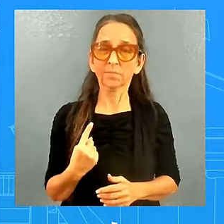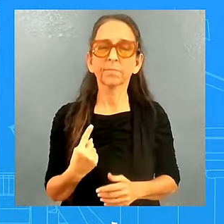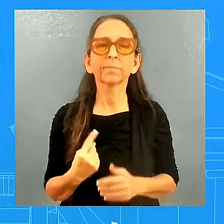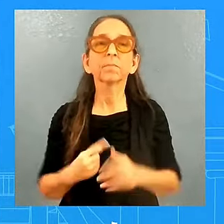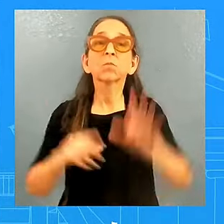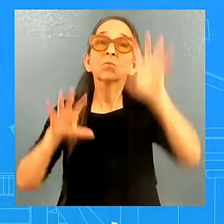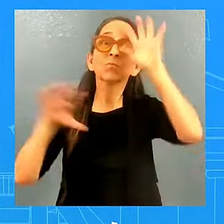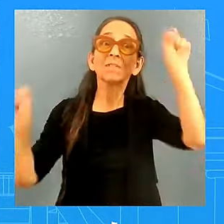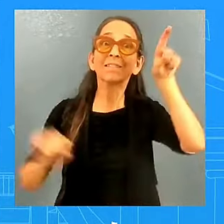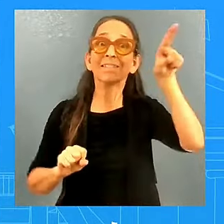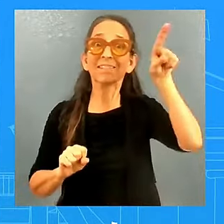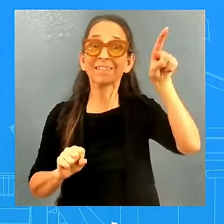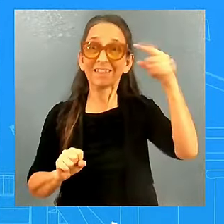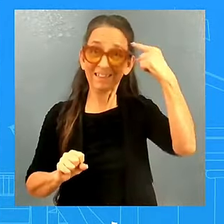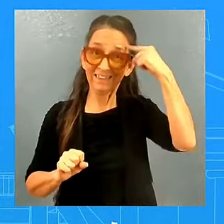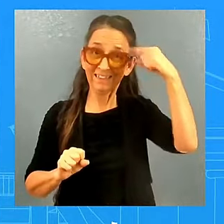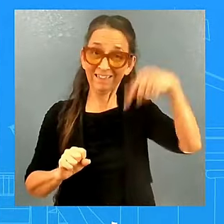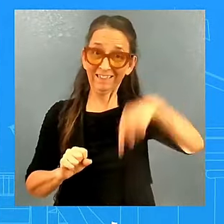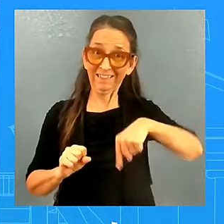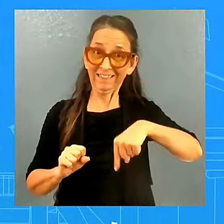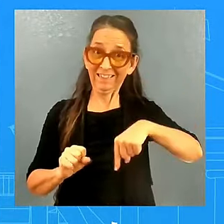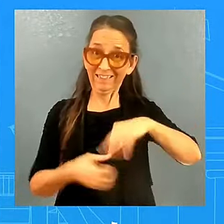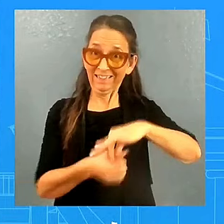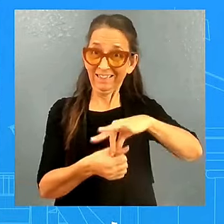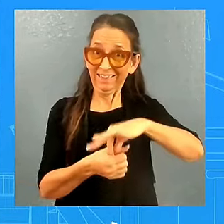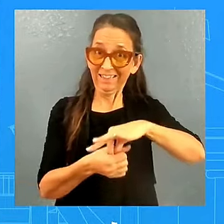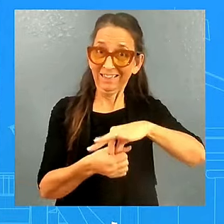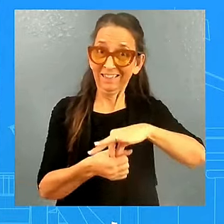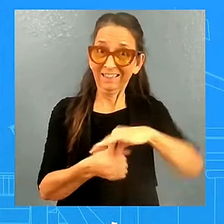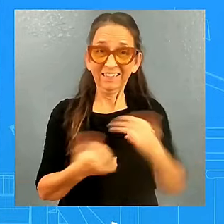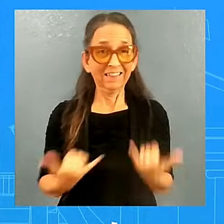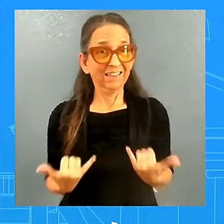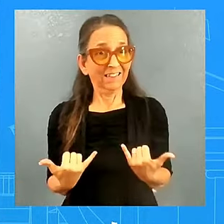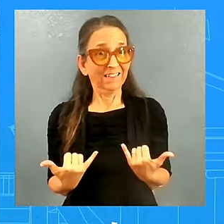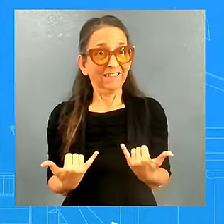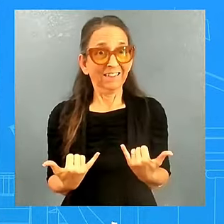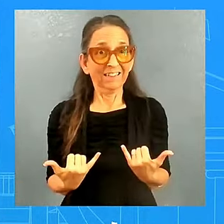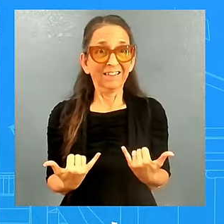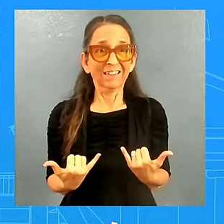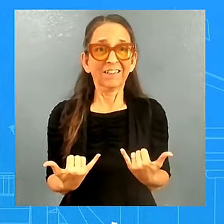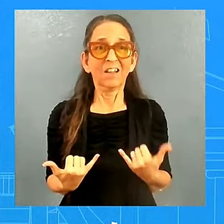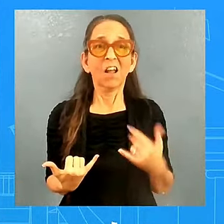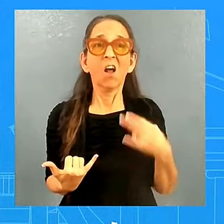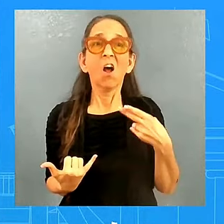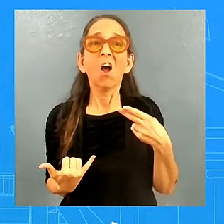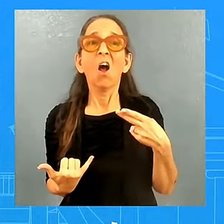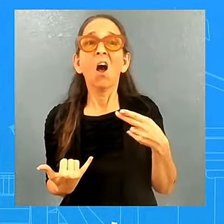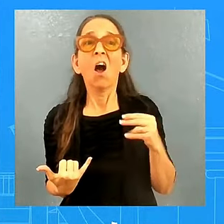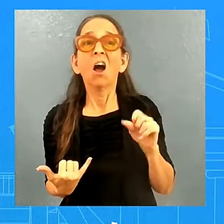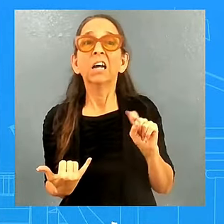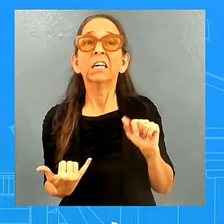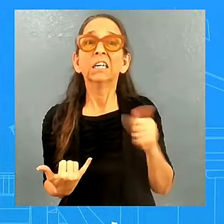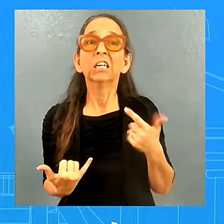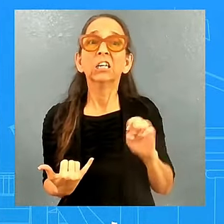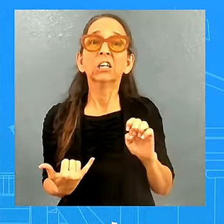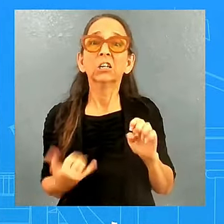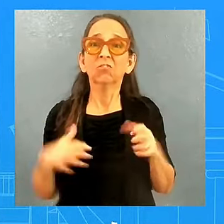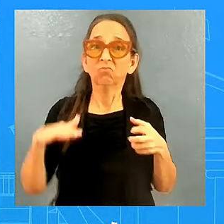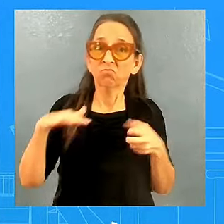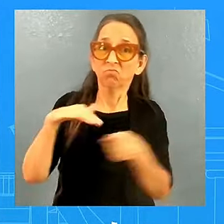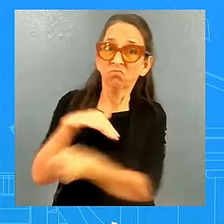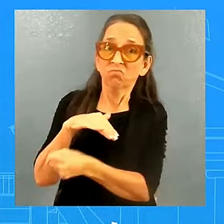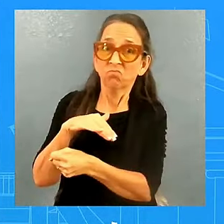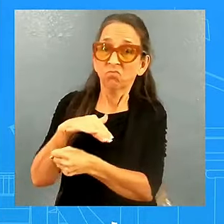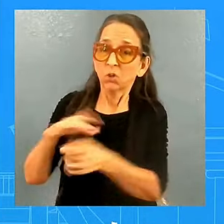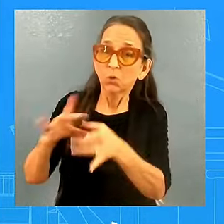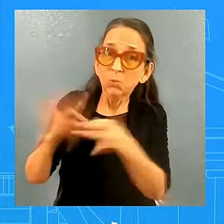he's been making to try to get the hostages released to try to, you know, bring peace to Gaza? So, look, since